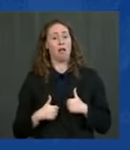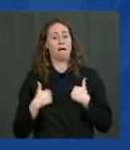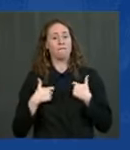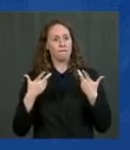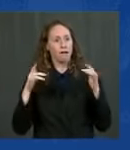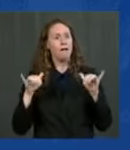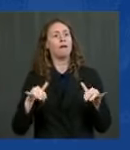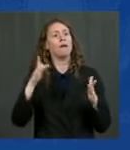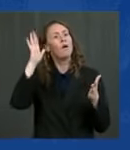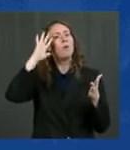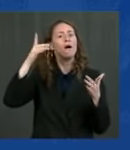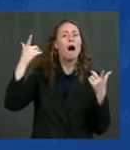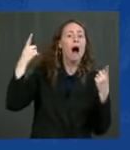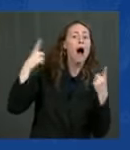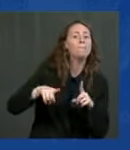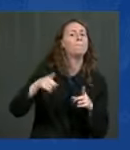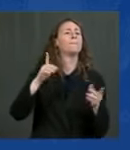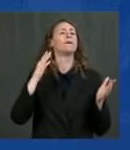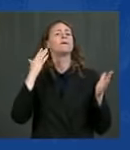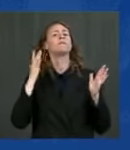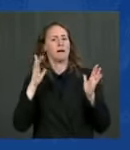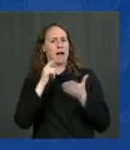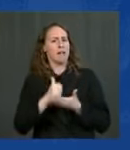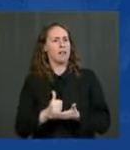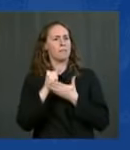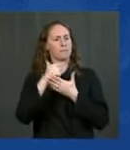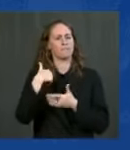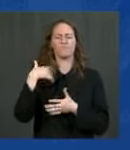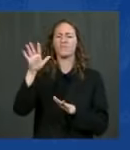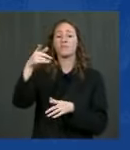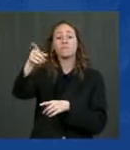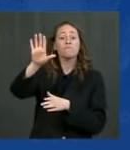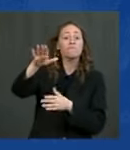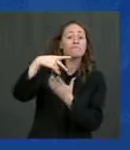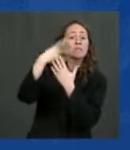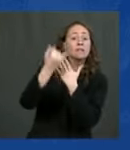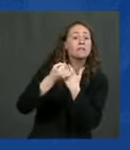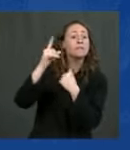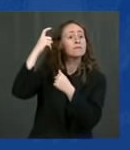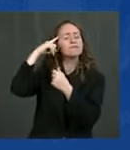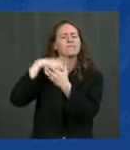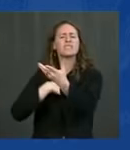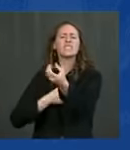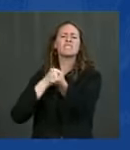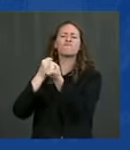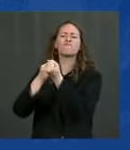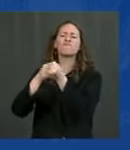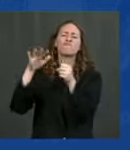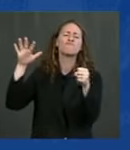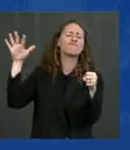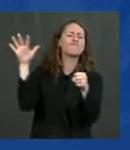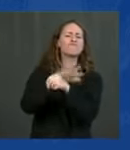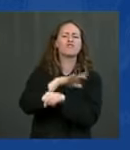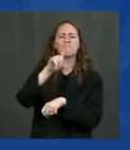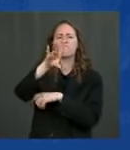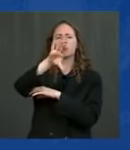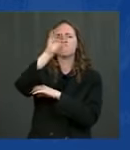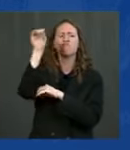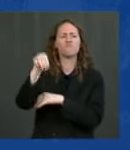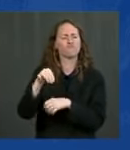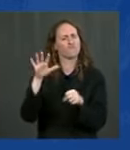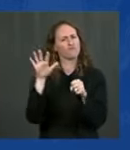governor that he has my full support and I mean it sincerely my full support to get this project done and folks